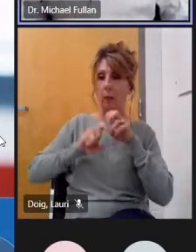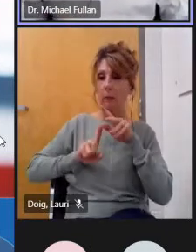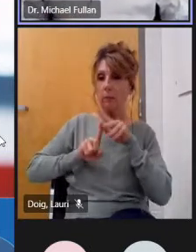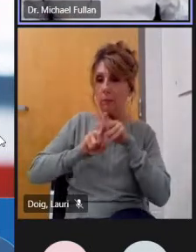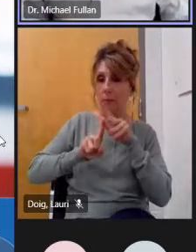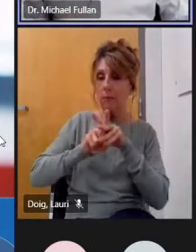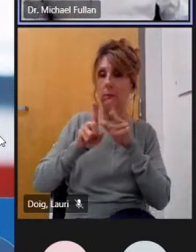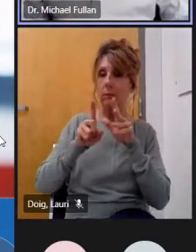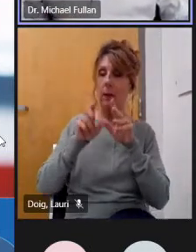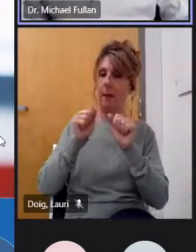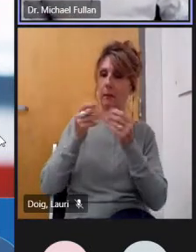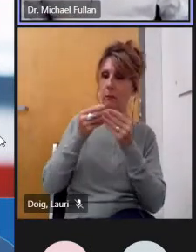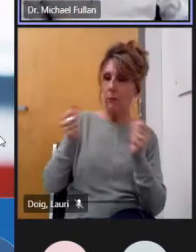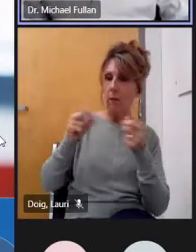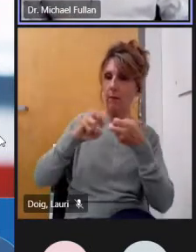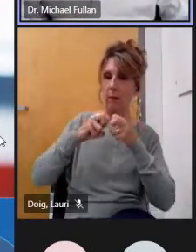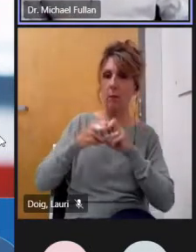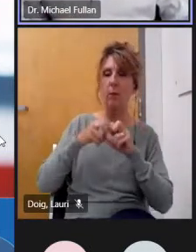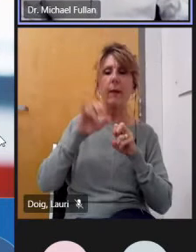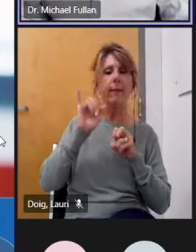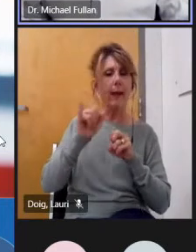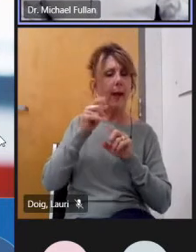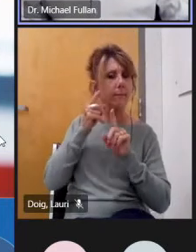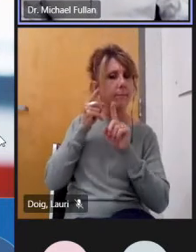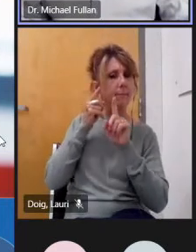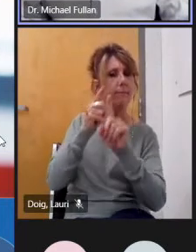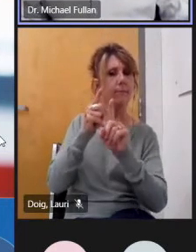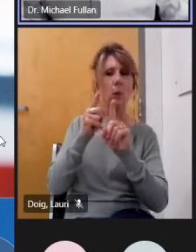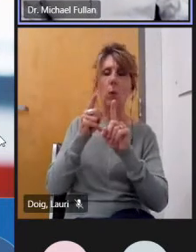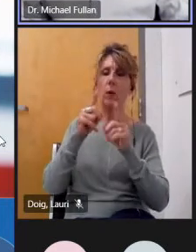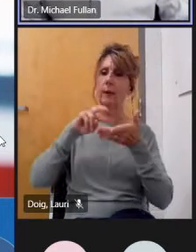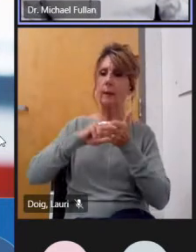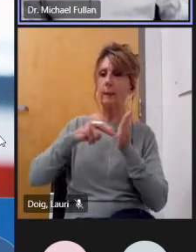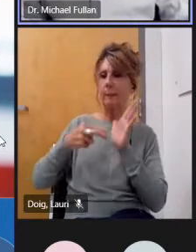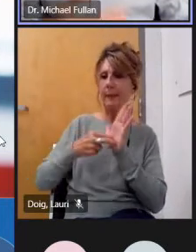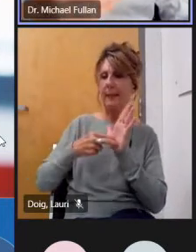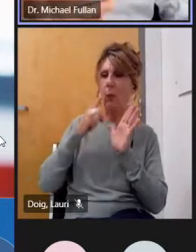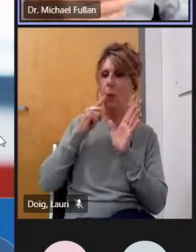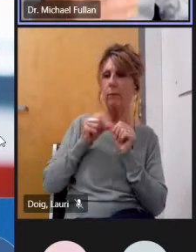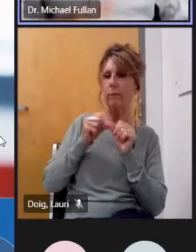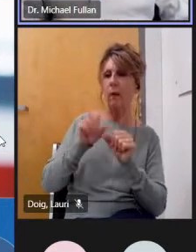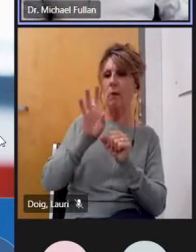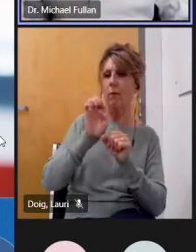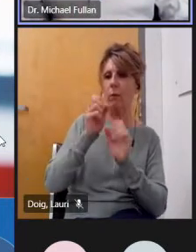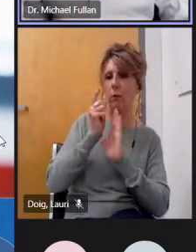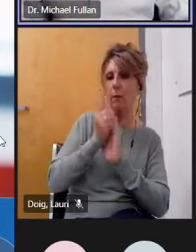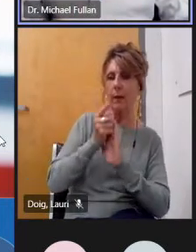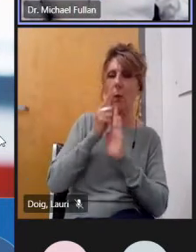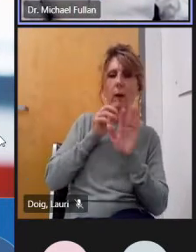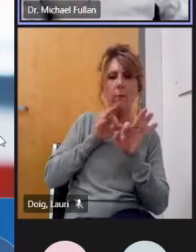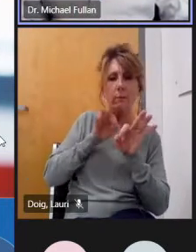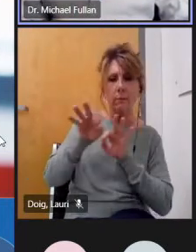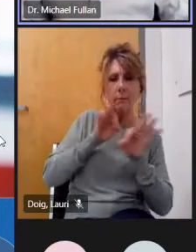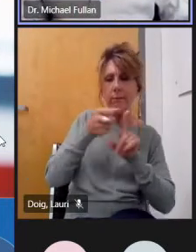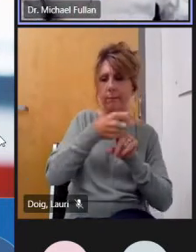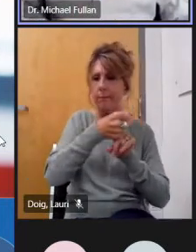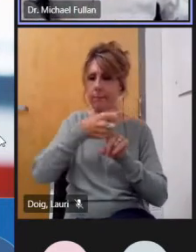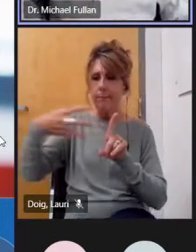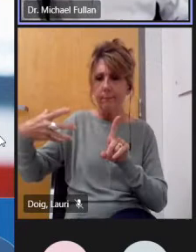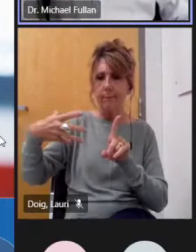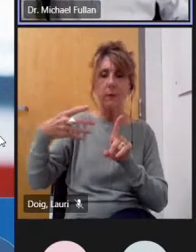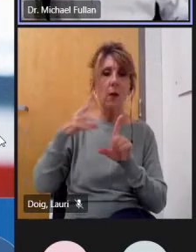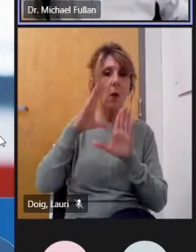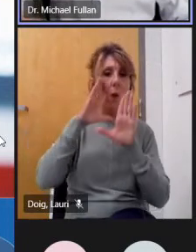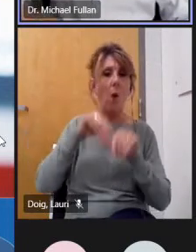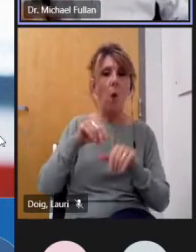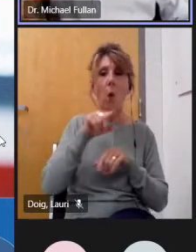develop it so that's the flow i'll take in the next 40 minutes and then we can go and really give questions i hope you will feel